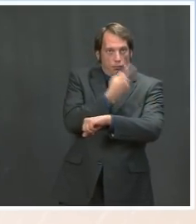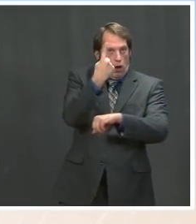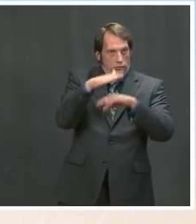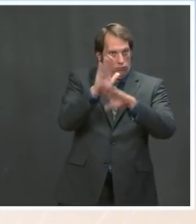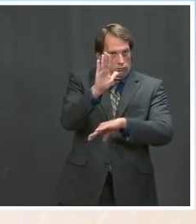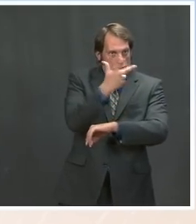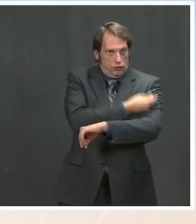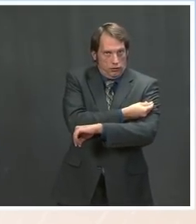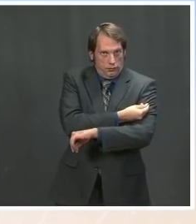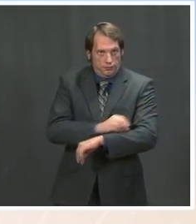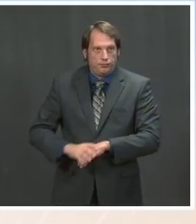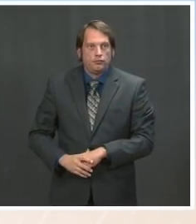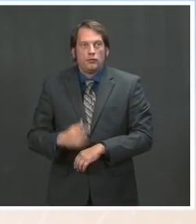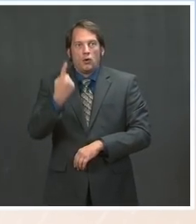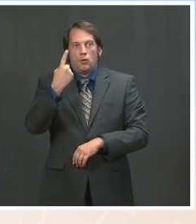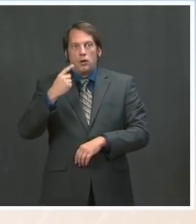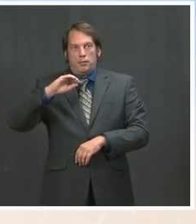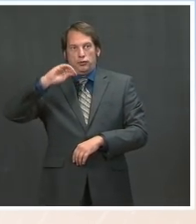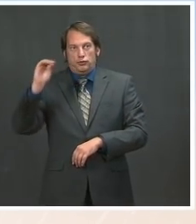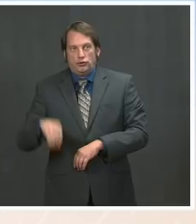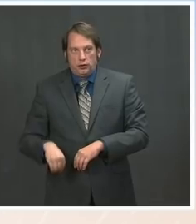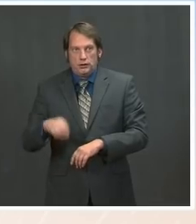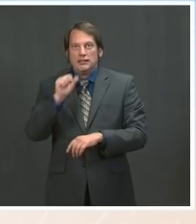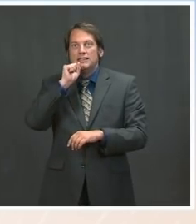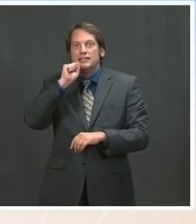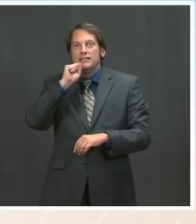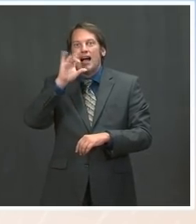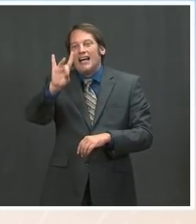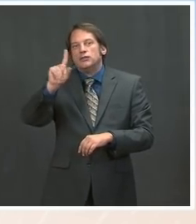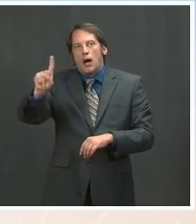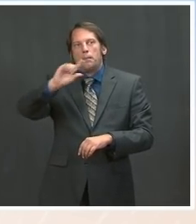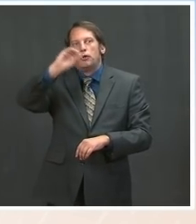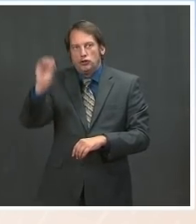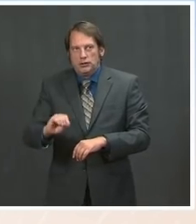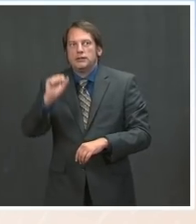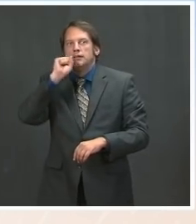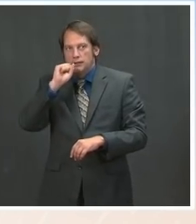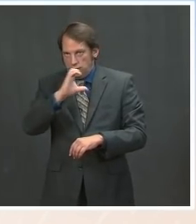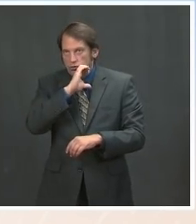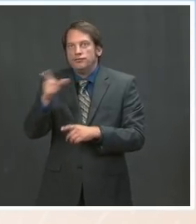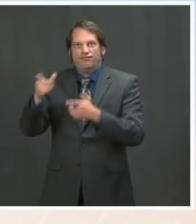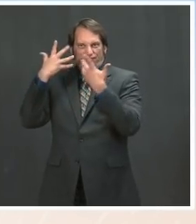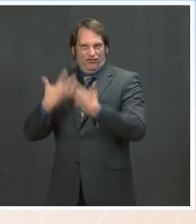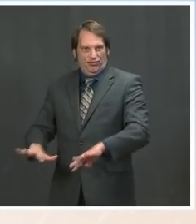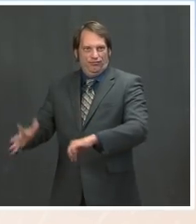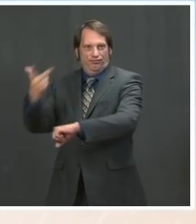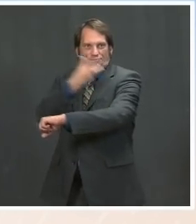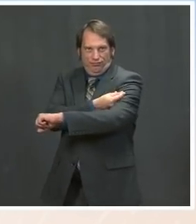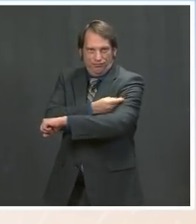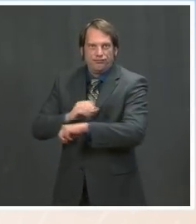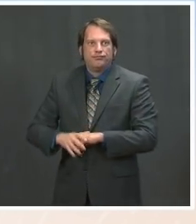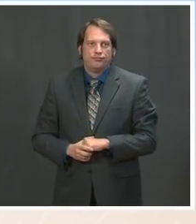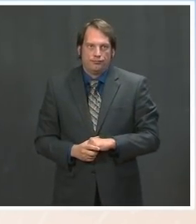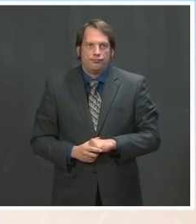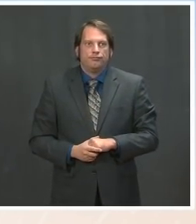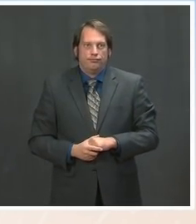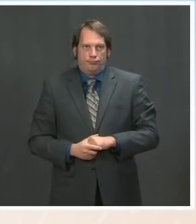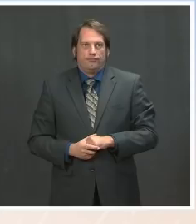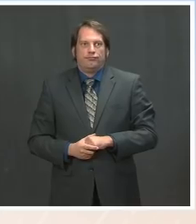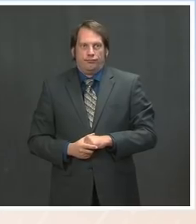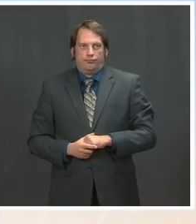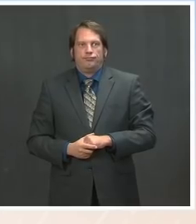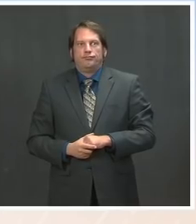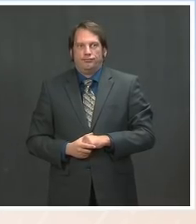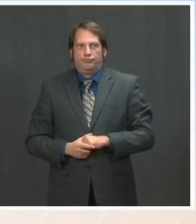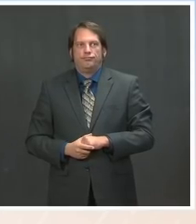seniors have at least one, and just about two-thirds are fully vaccinated. At least 90 percent of Americans now have a vaccine site within five miles